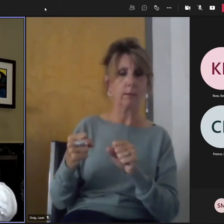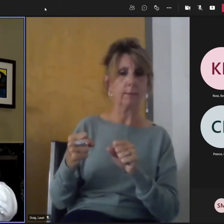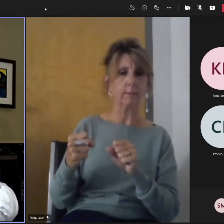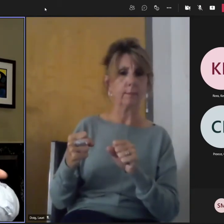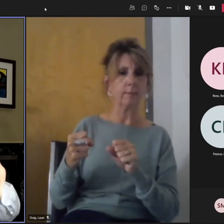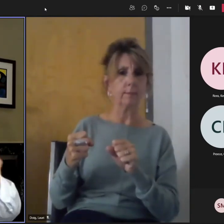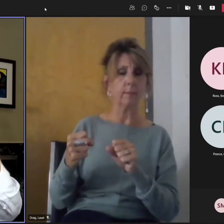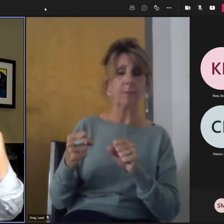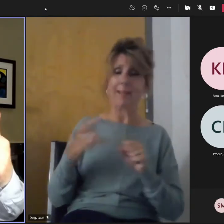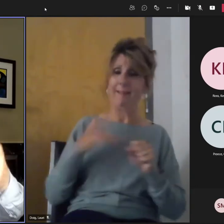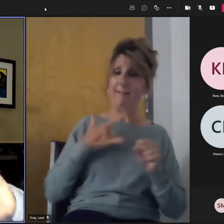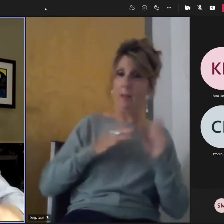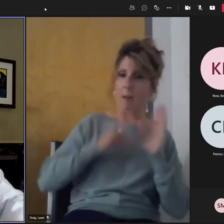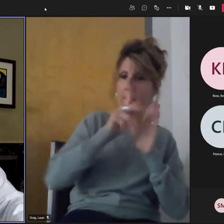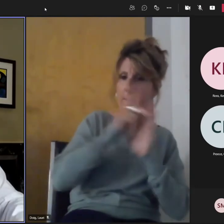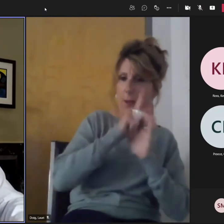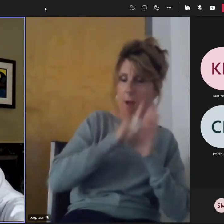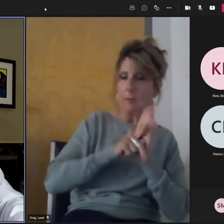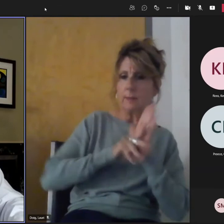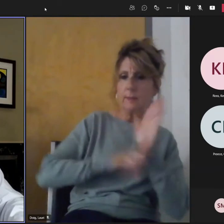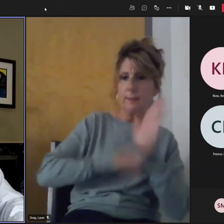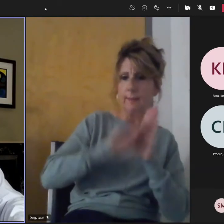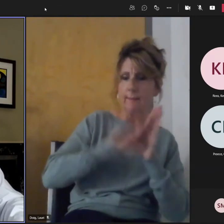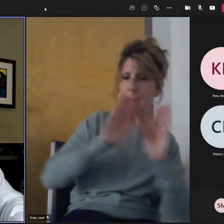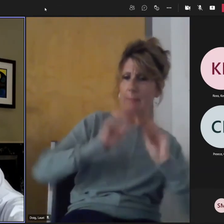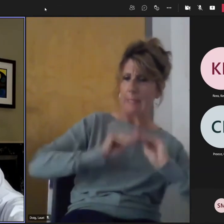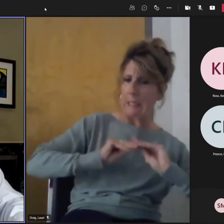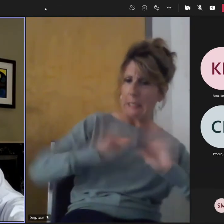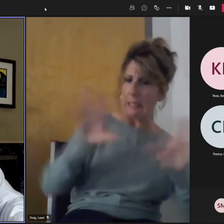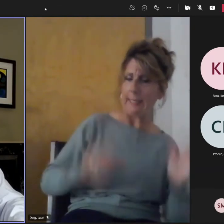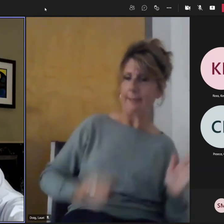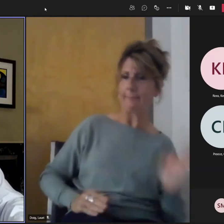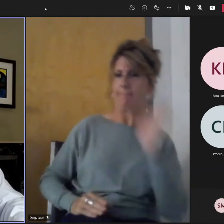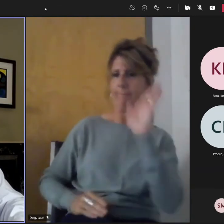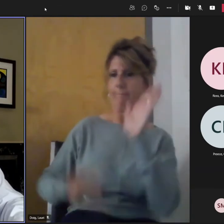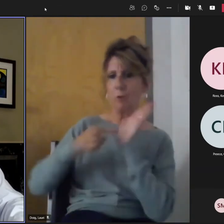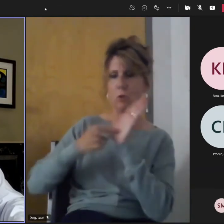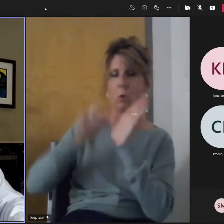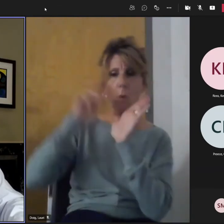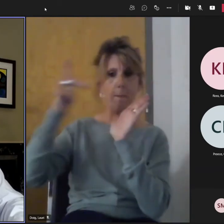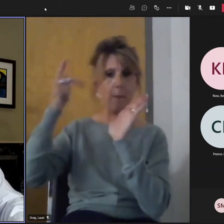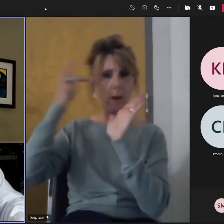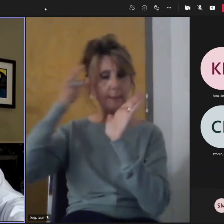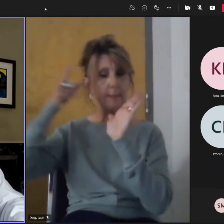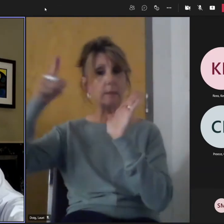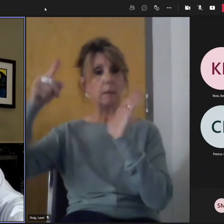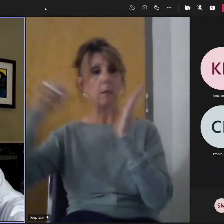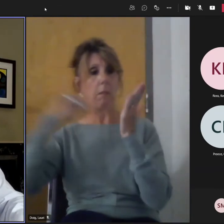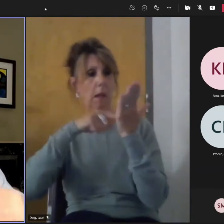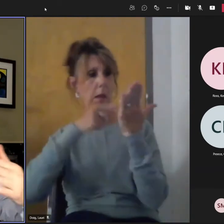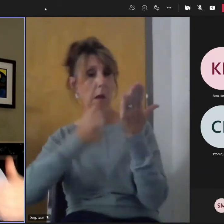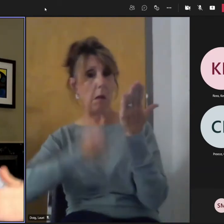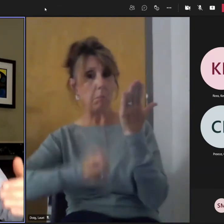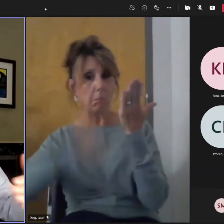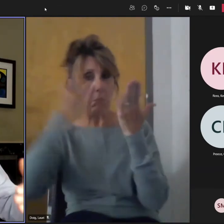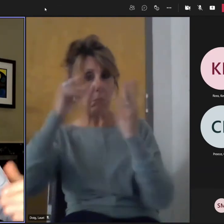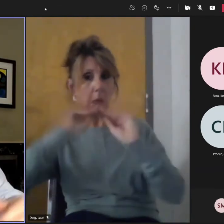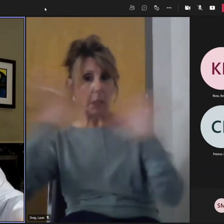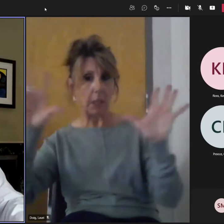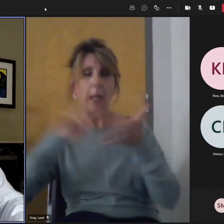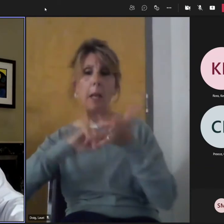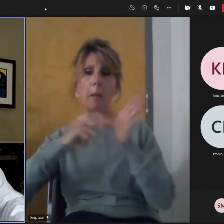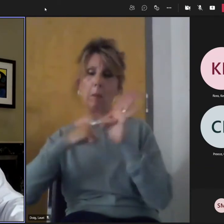this is a two-pronged solution, I would say. And not easy, but let's not